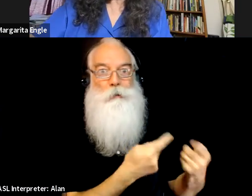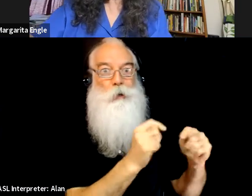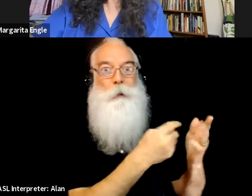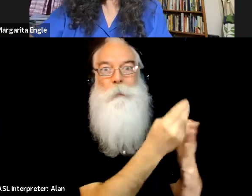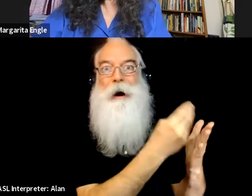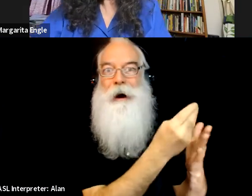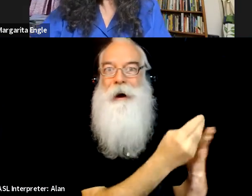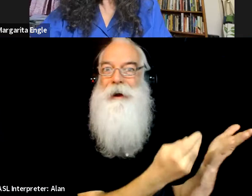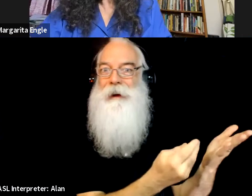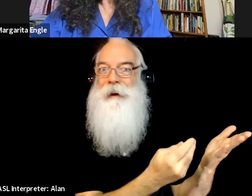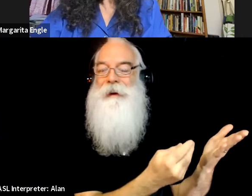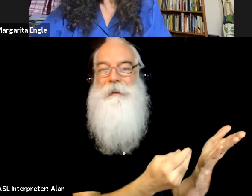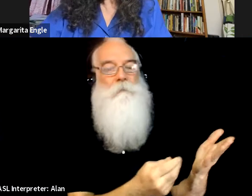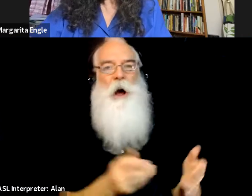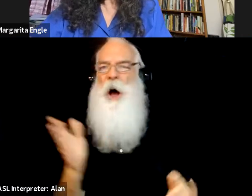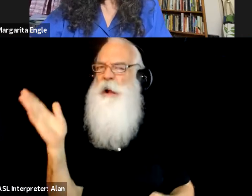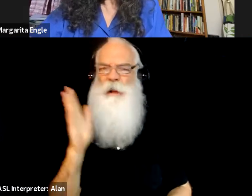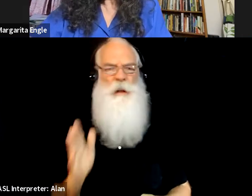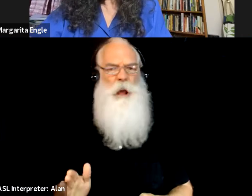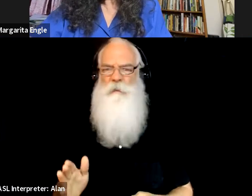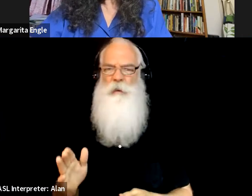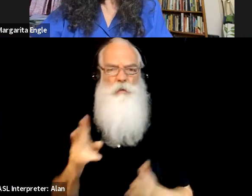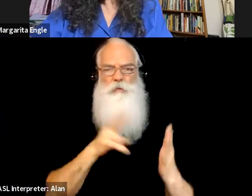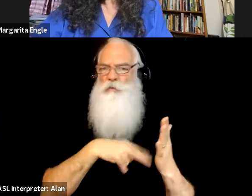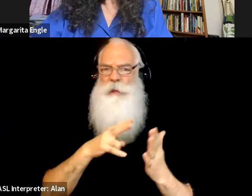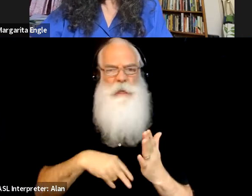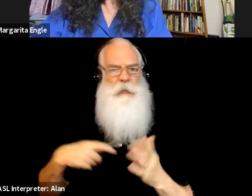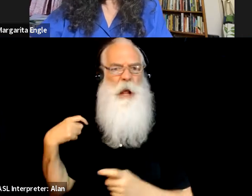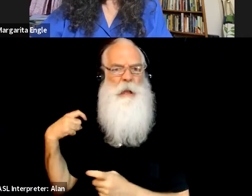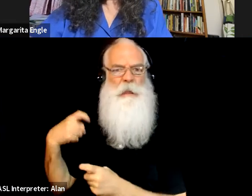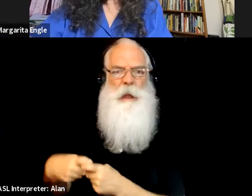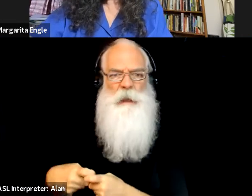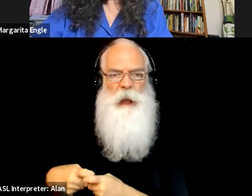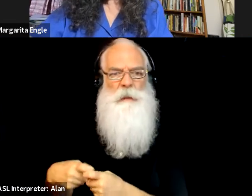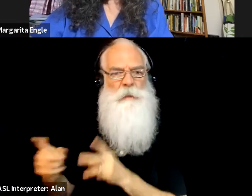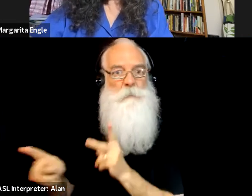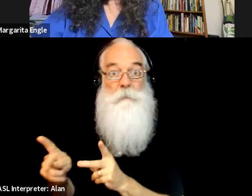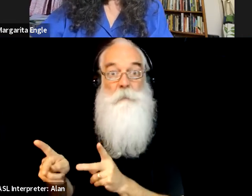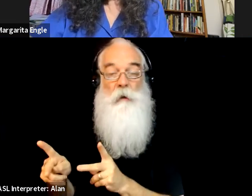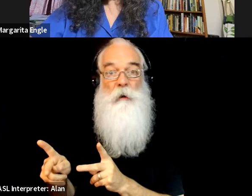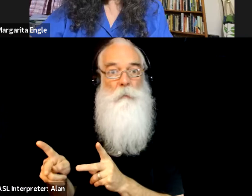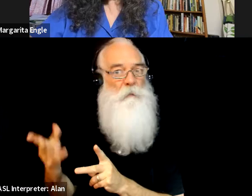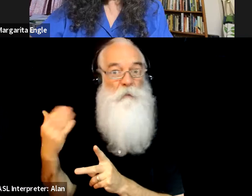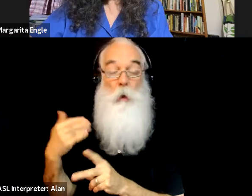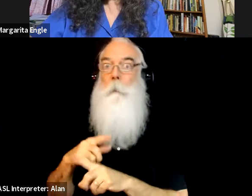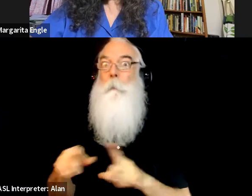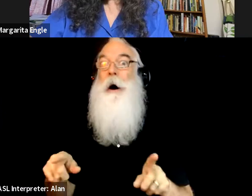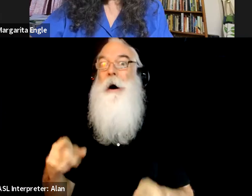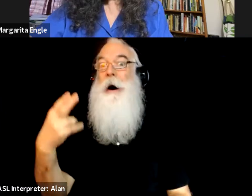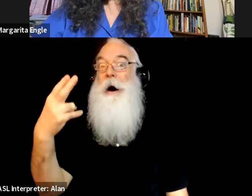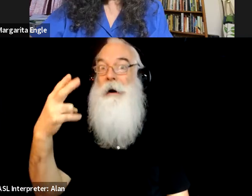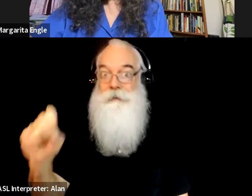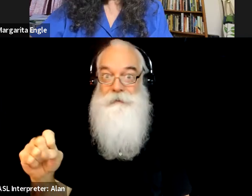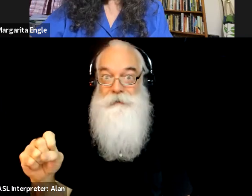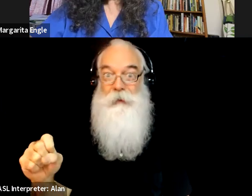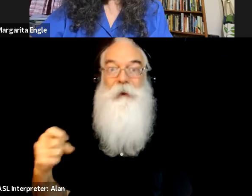never read books by, by Latinx before by Mexican Americans. By the time I got into high school, um, there were some, some things that I've read by Latin American